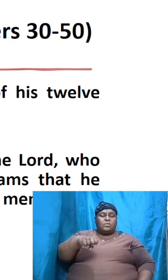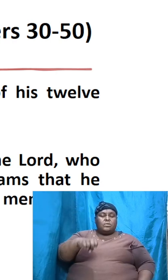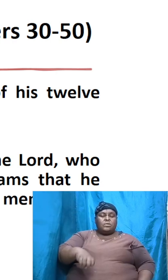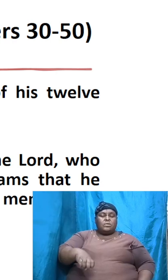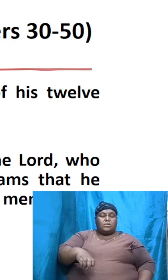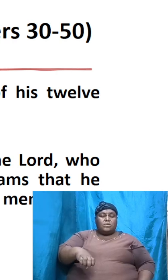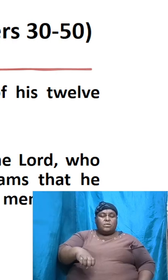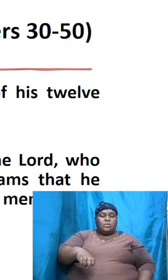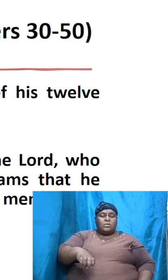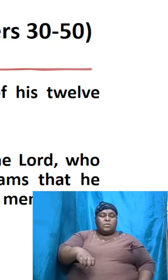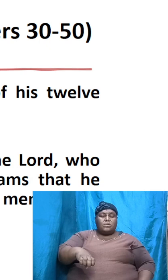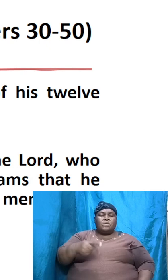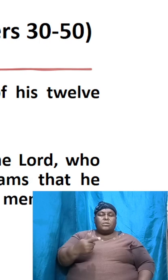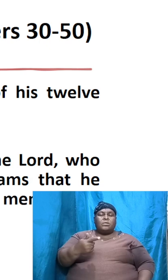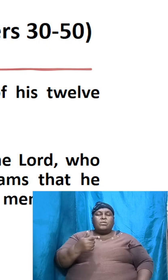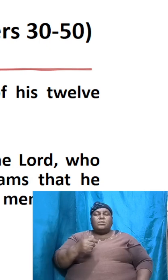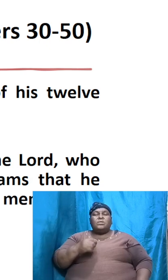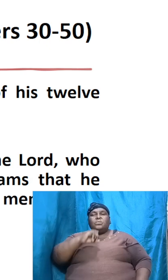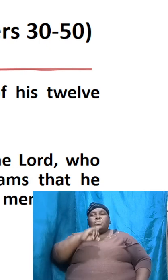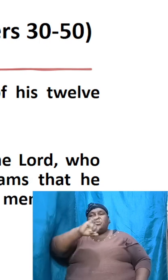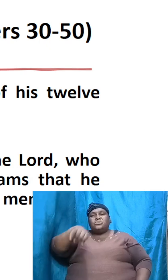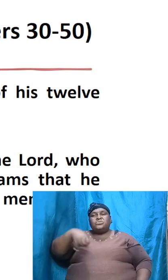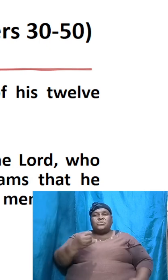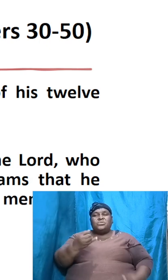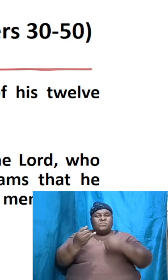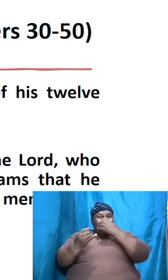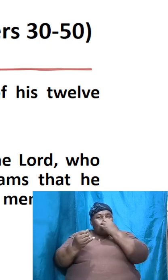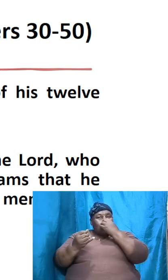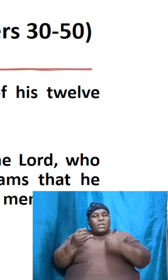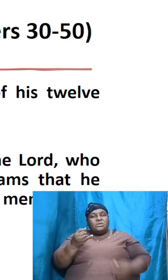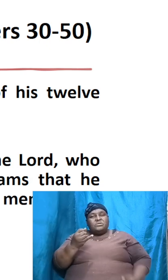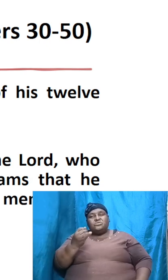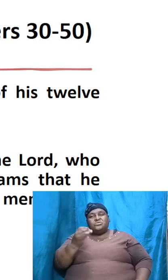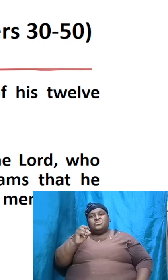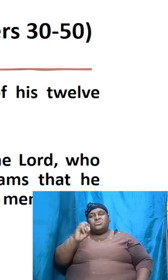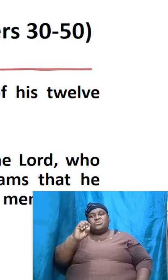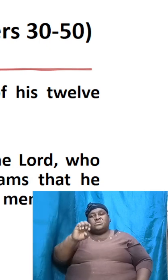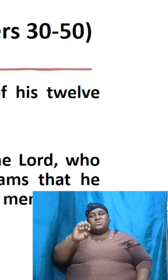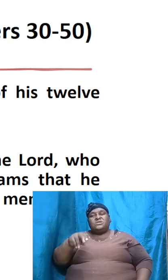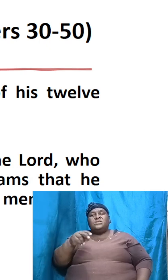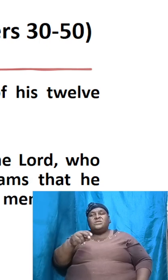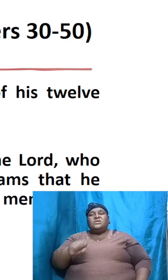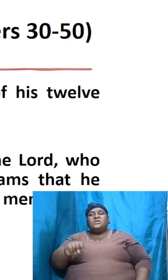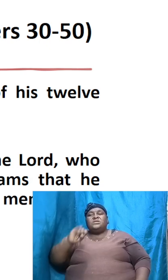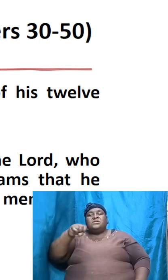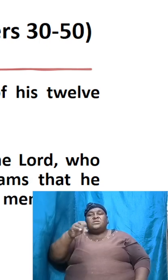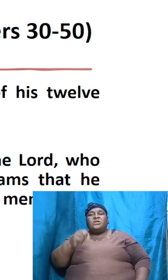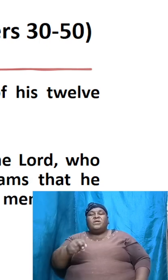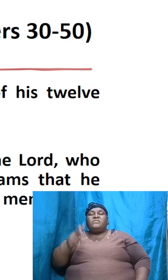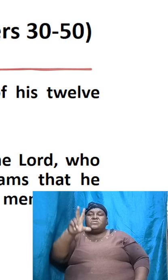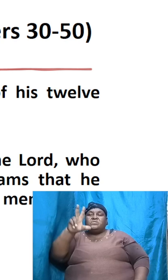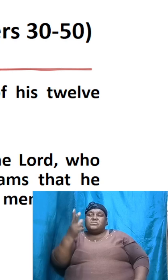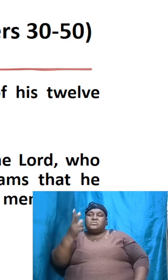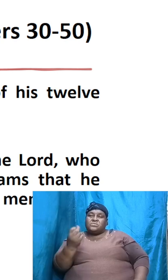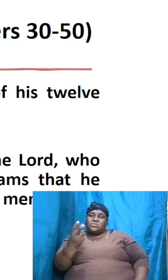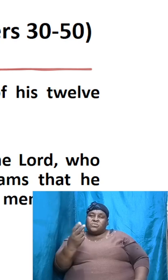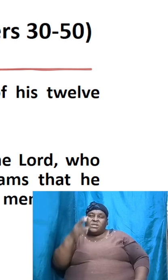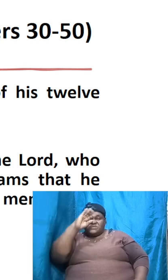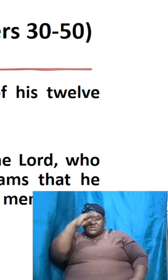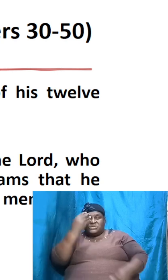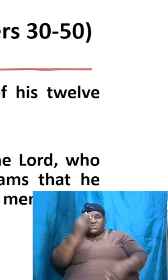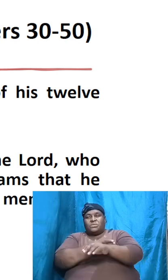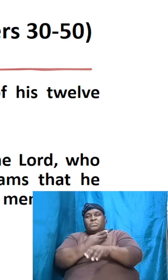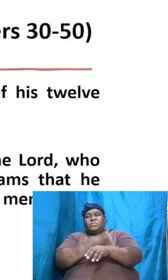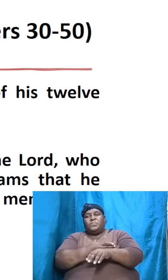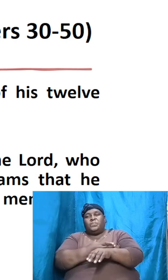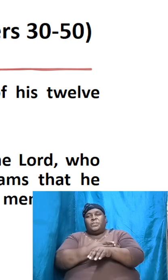was Jacob's favorite of his 12 son and he was also favored highly favored by